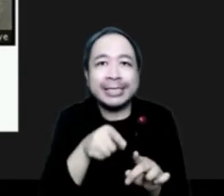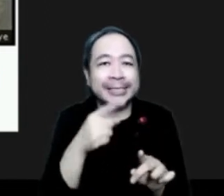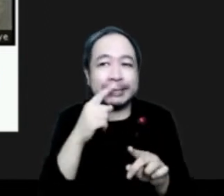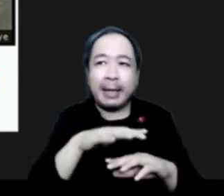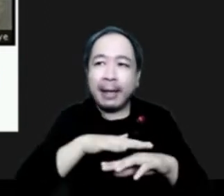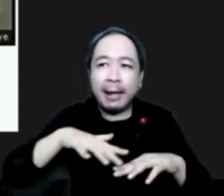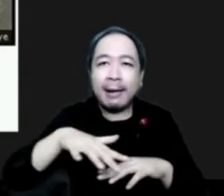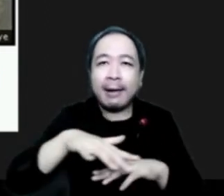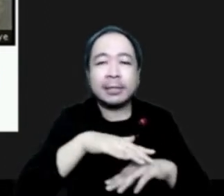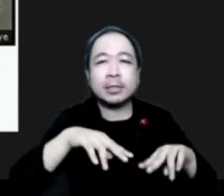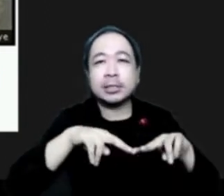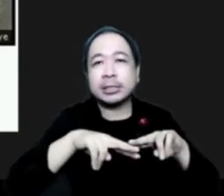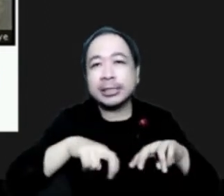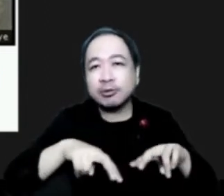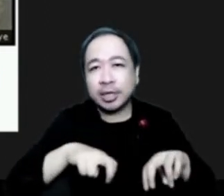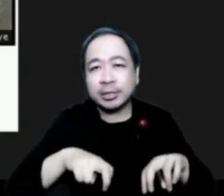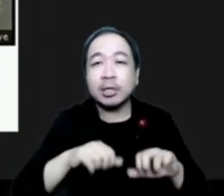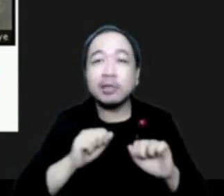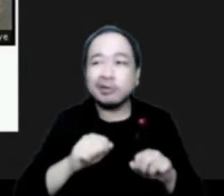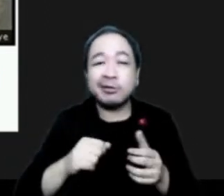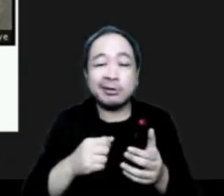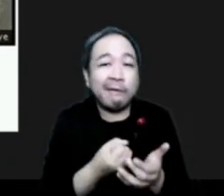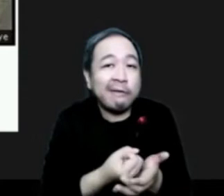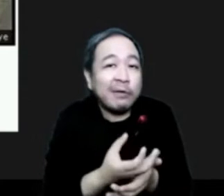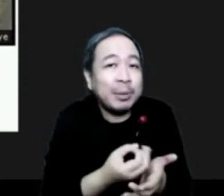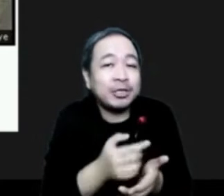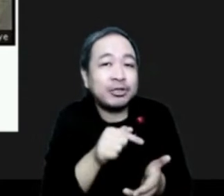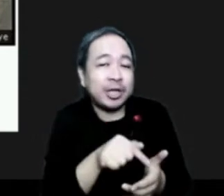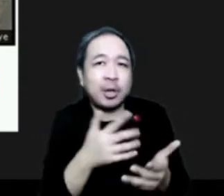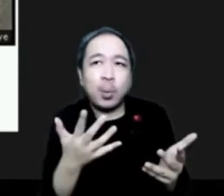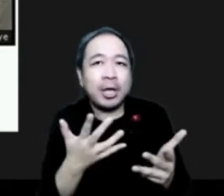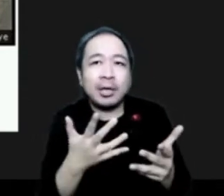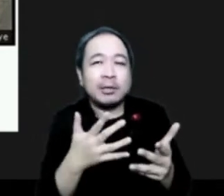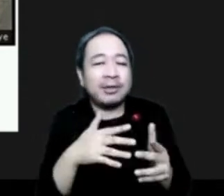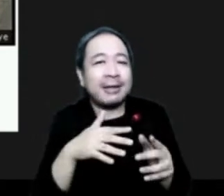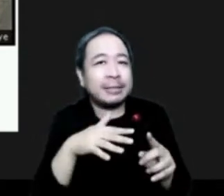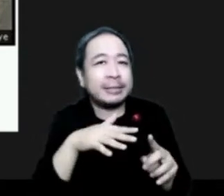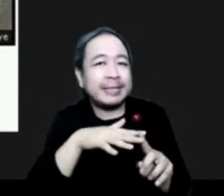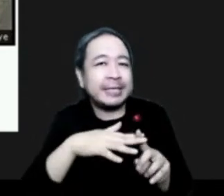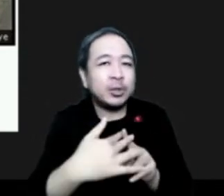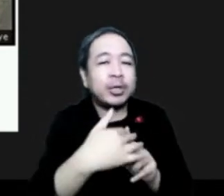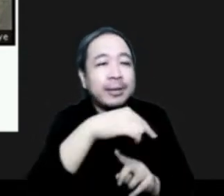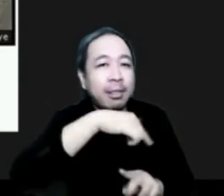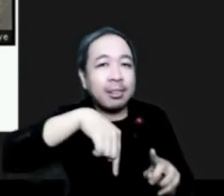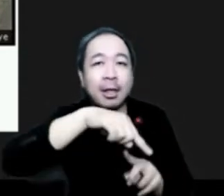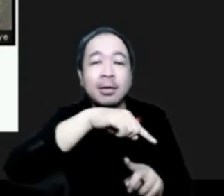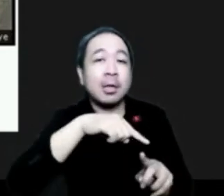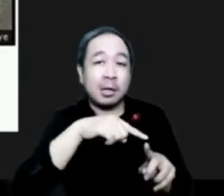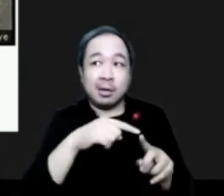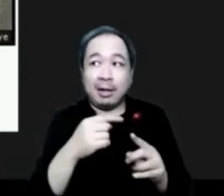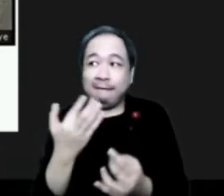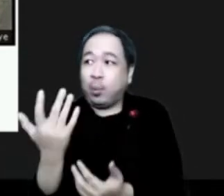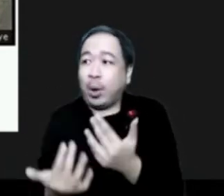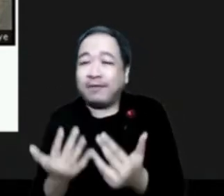information over North America. What is the current state when it comes to the pollution coming from wildfires? So, are taking our air quality